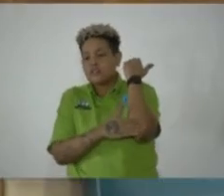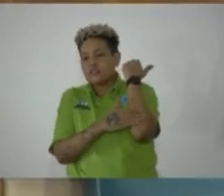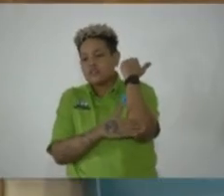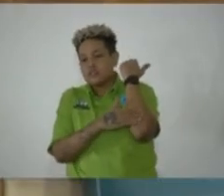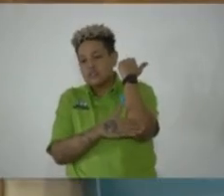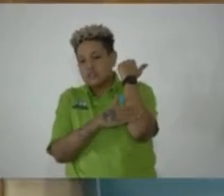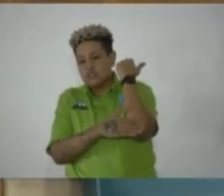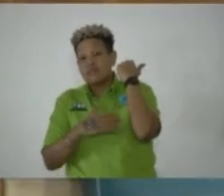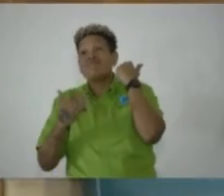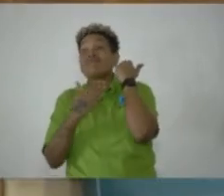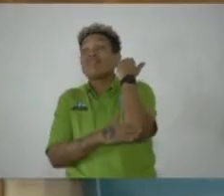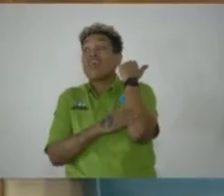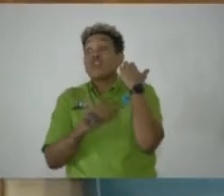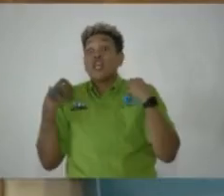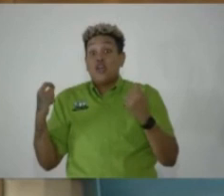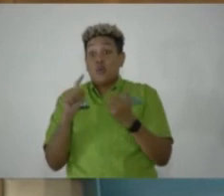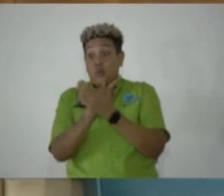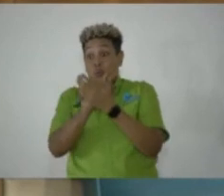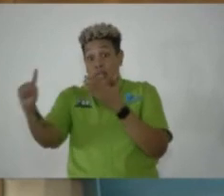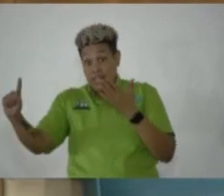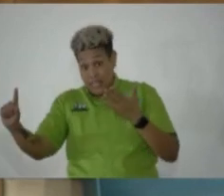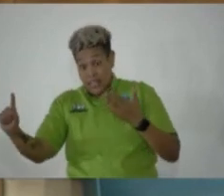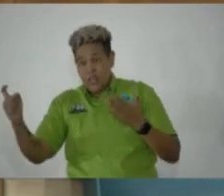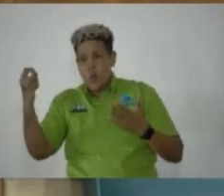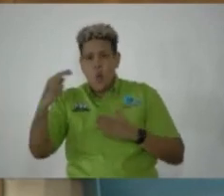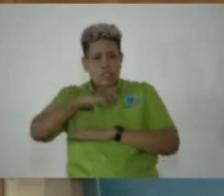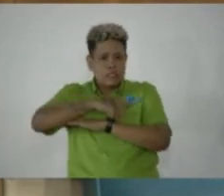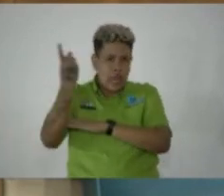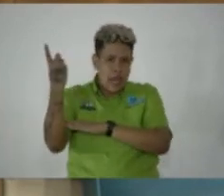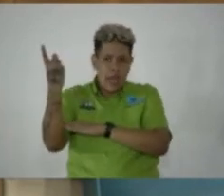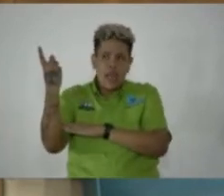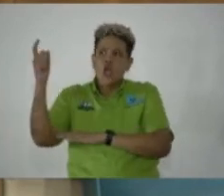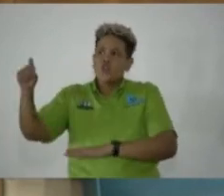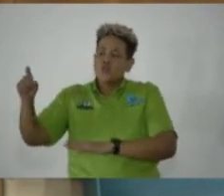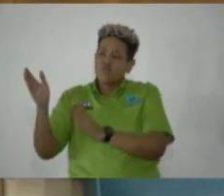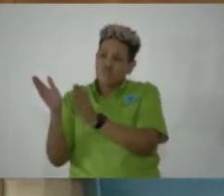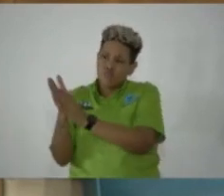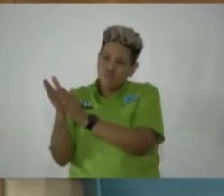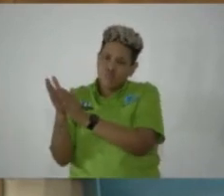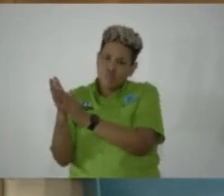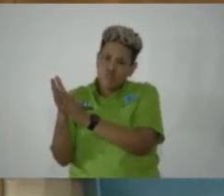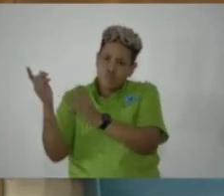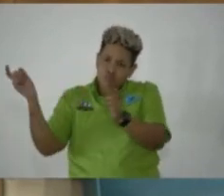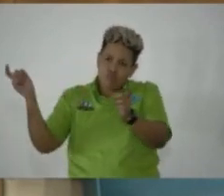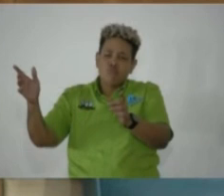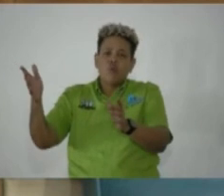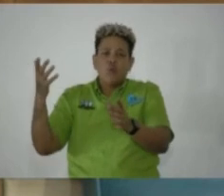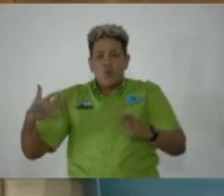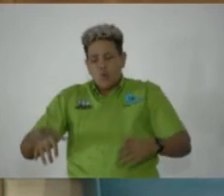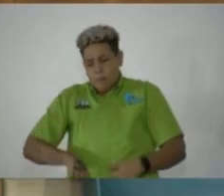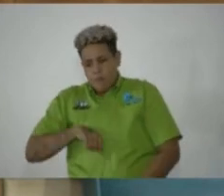National Heroes Week, or day, should be one that we are extremely